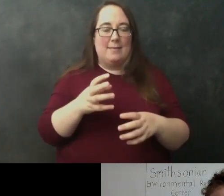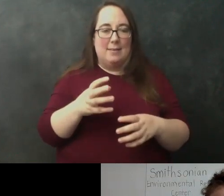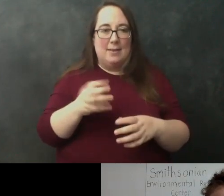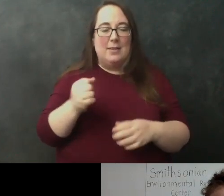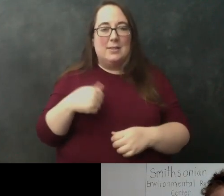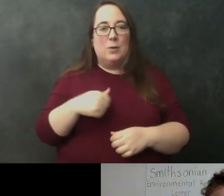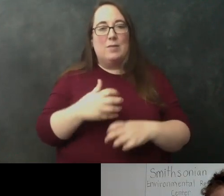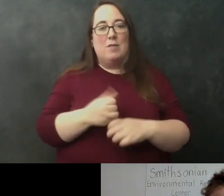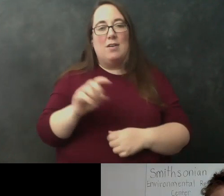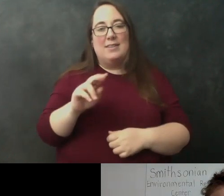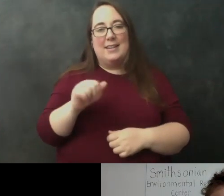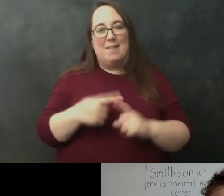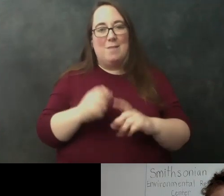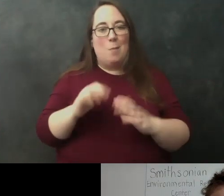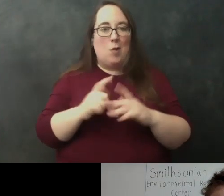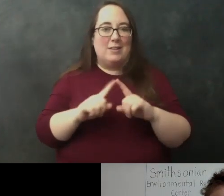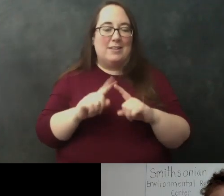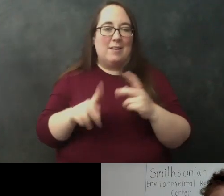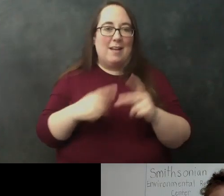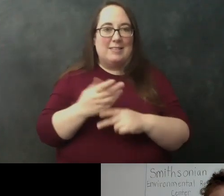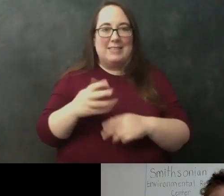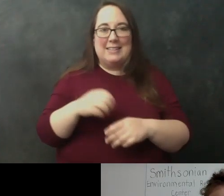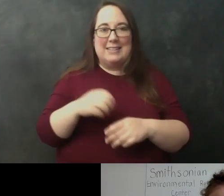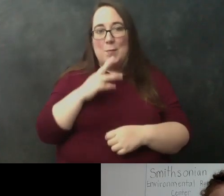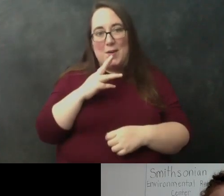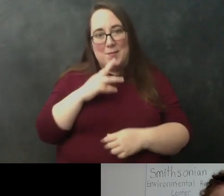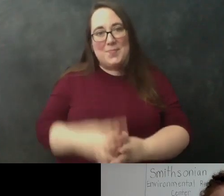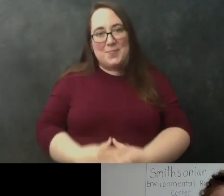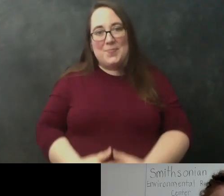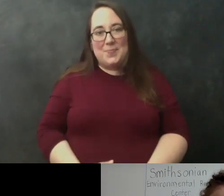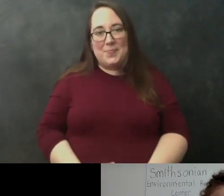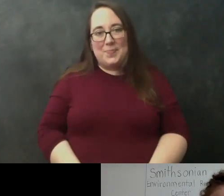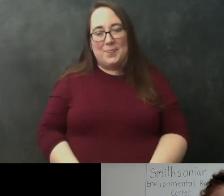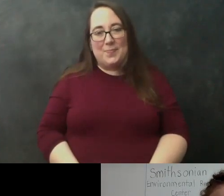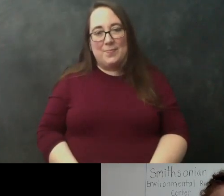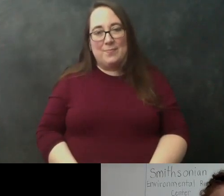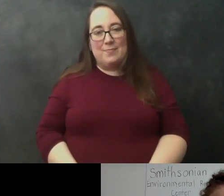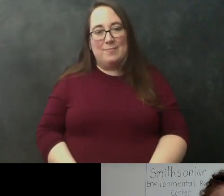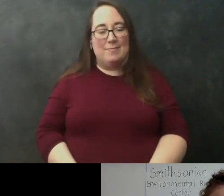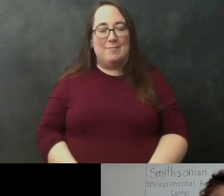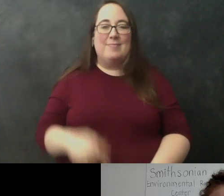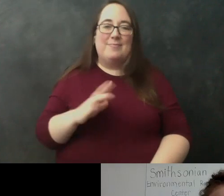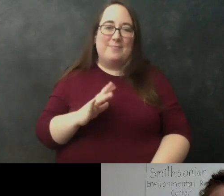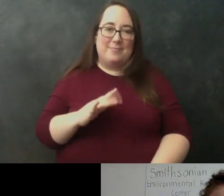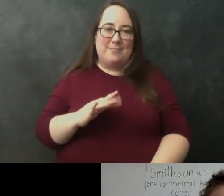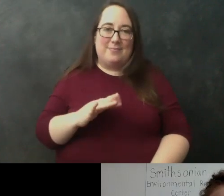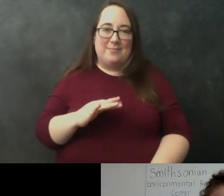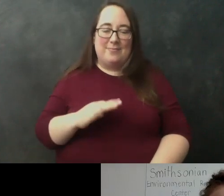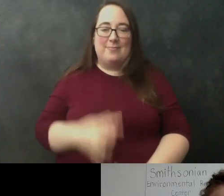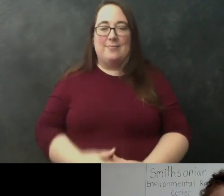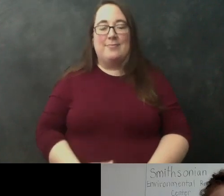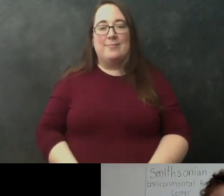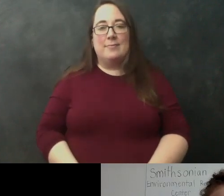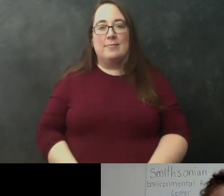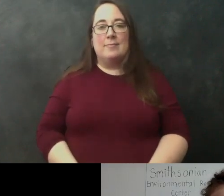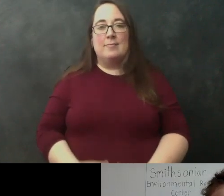gotten dna out of all kinds of stuff from inside the water that is so cool and thank you